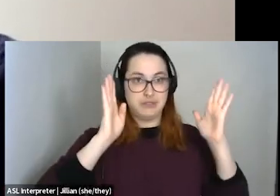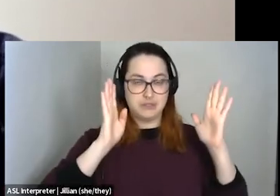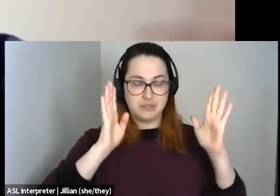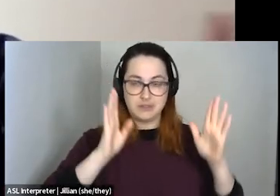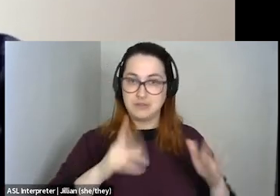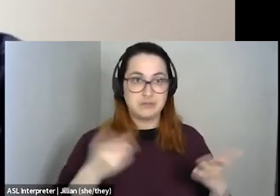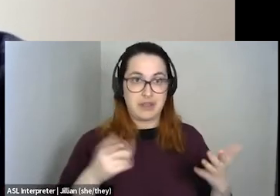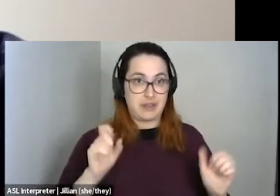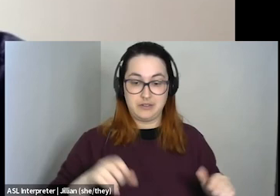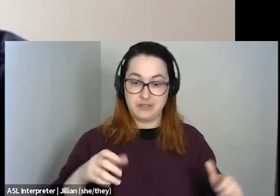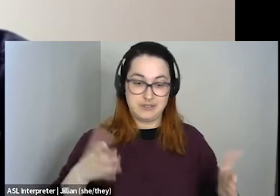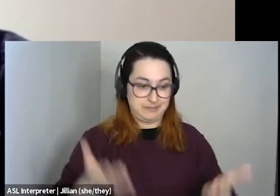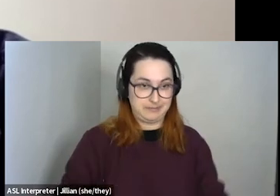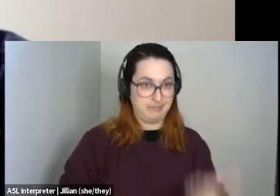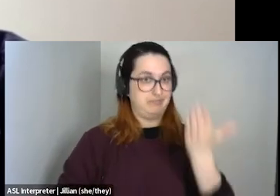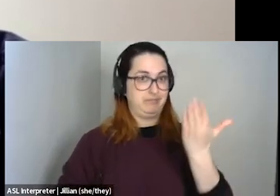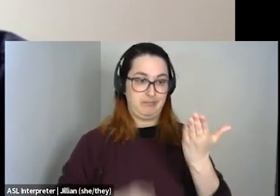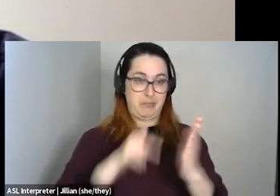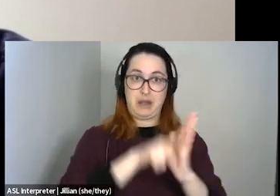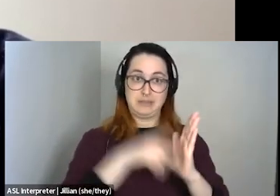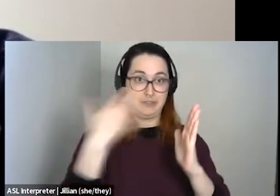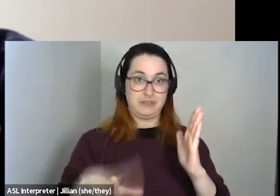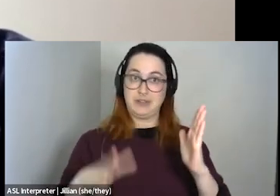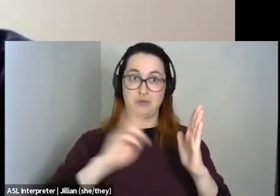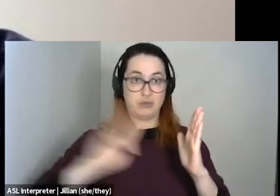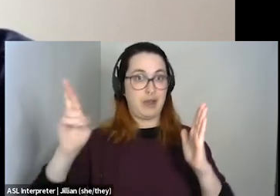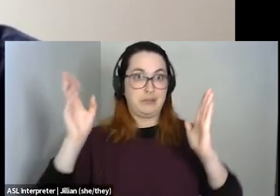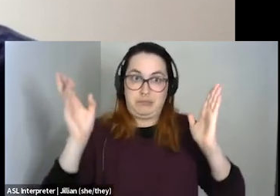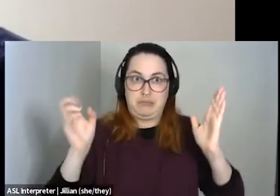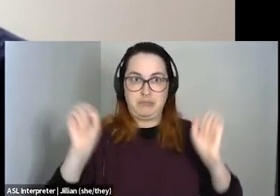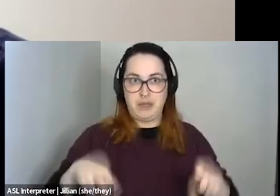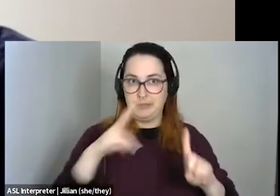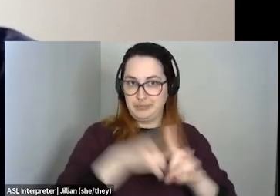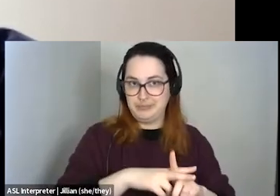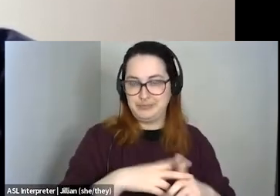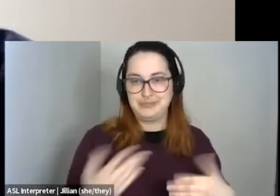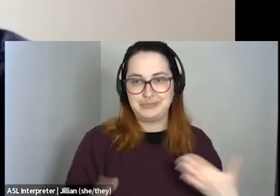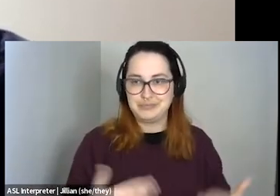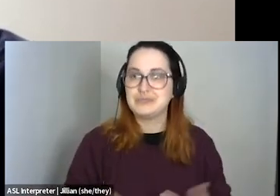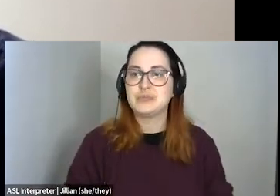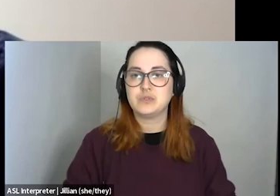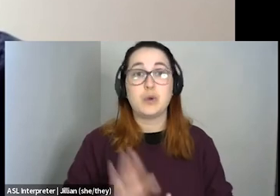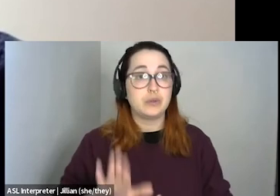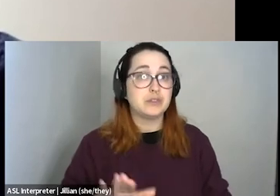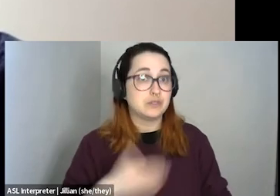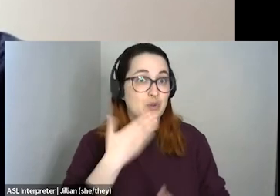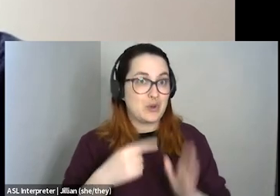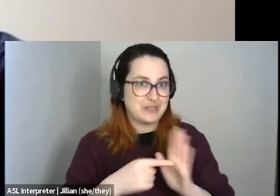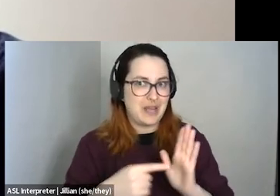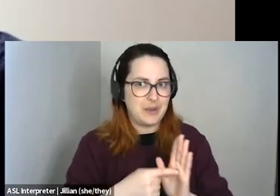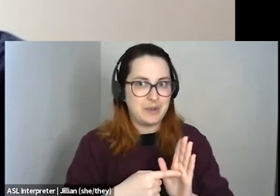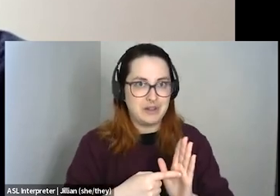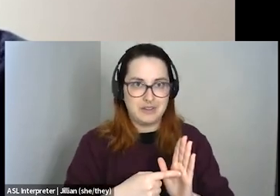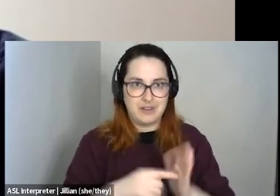and just pass it along because it is awesome. Um, so yeah, that's a, that's a really good example. And that's such a good example of